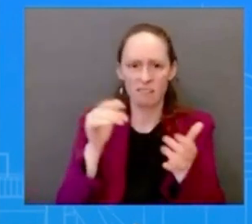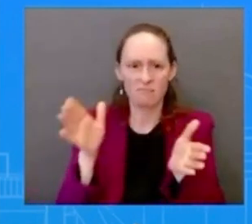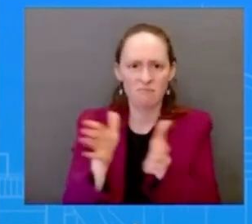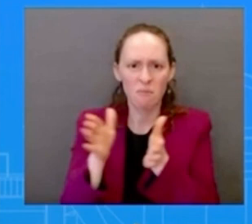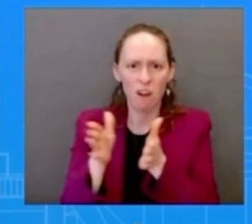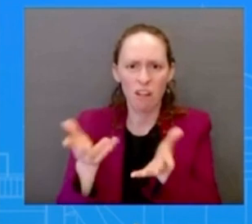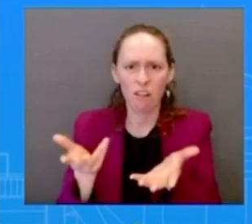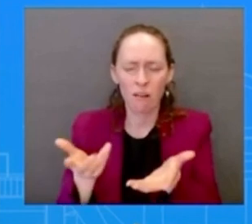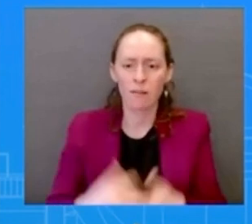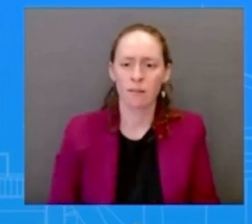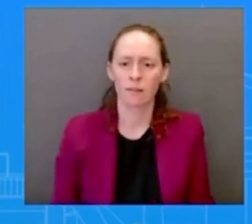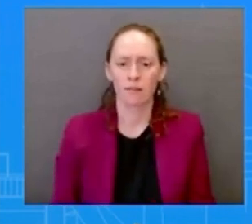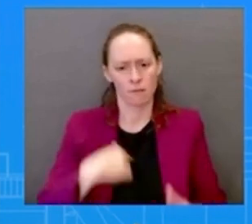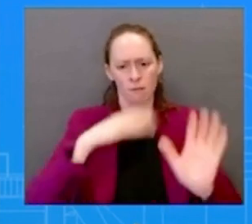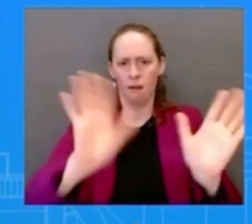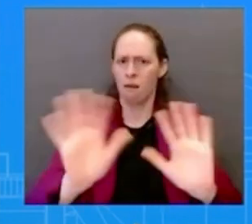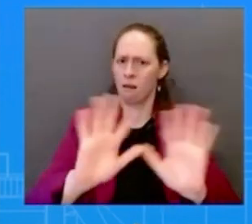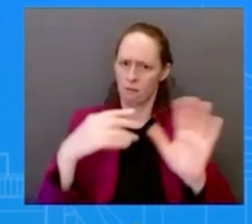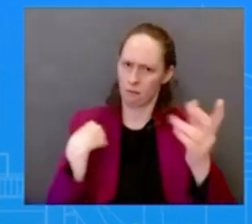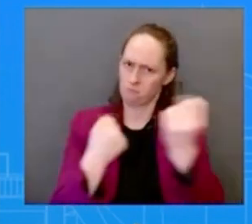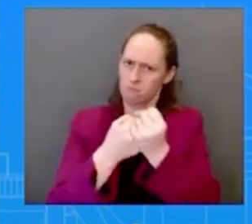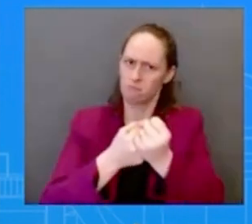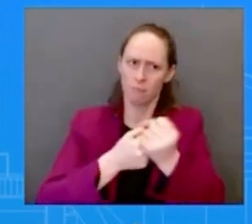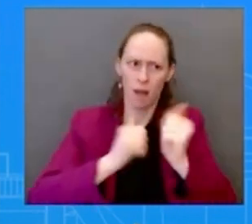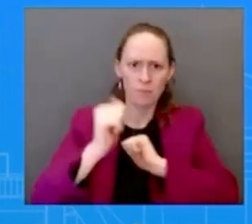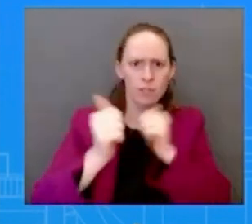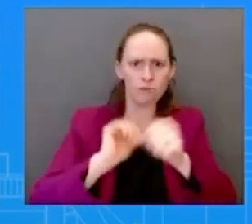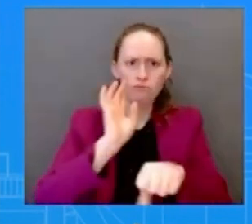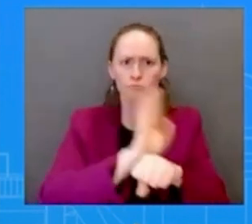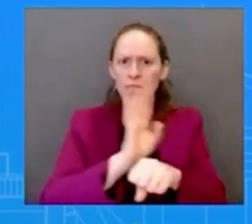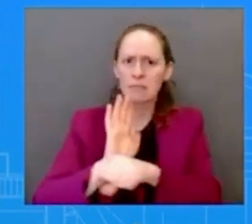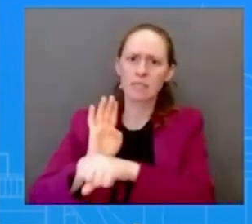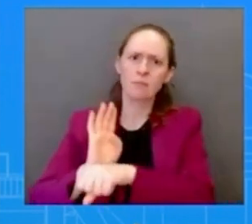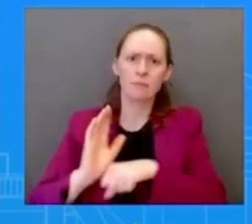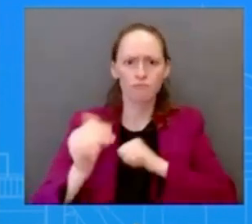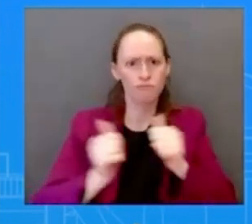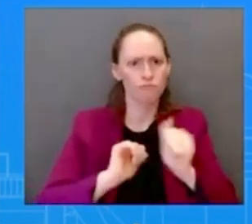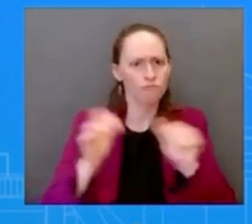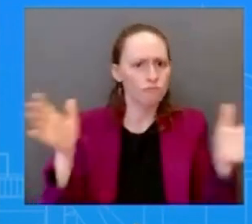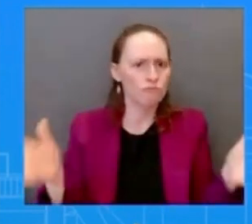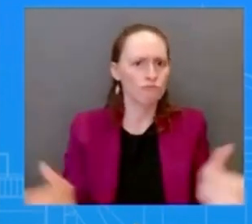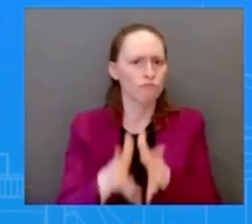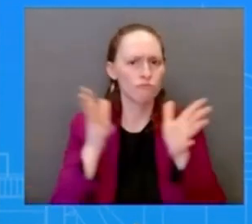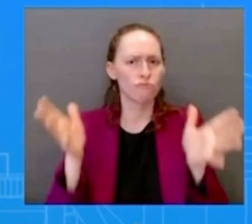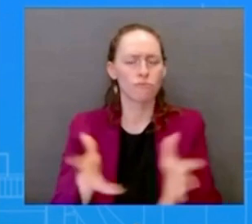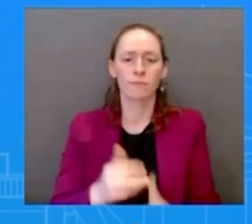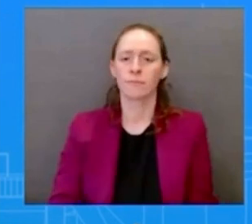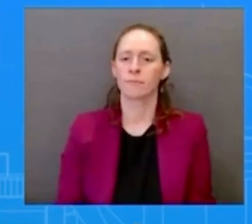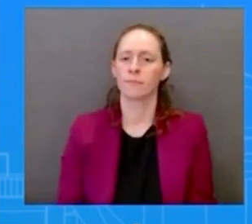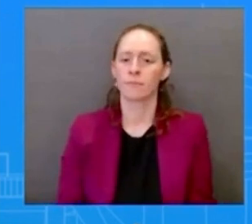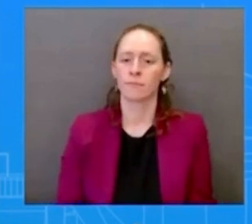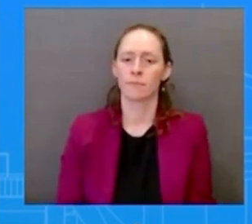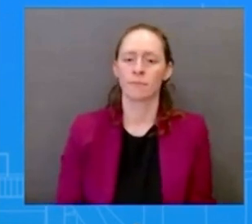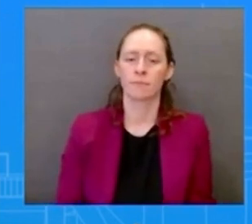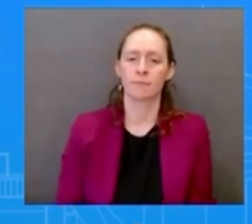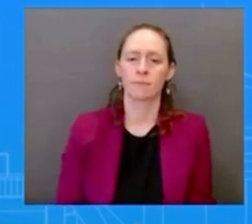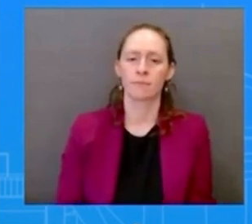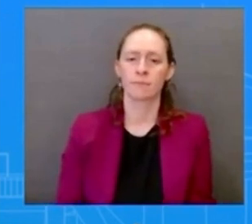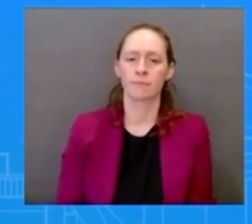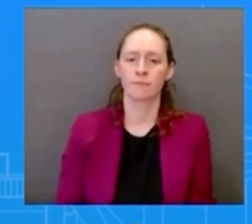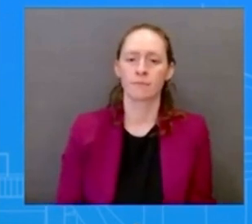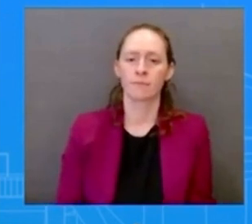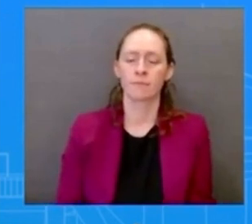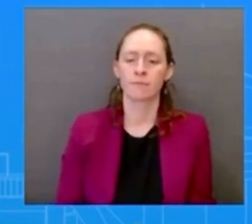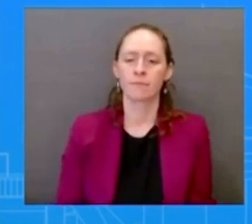the president say these words about repeat right now which is capitalism without competition isn't capitalism and so that is something that you've heard the president say